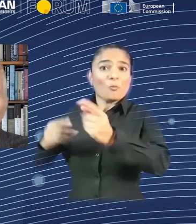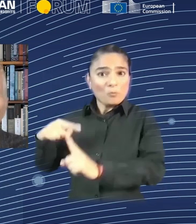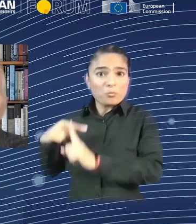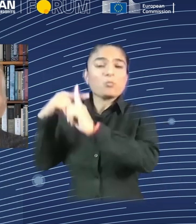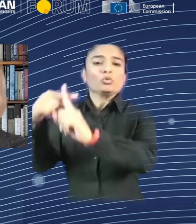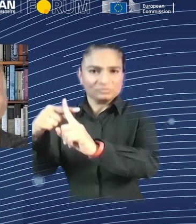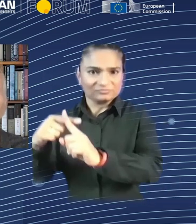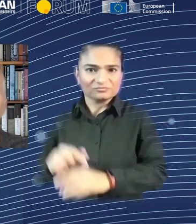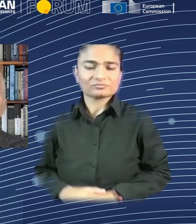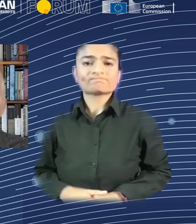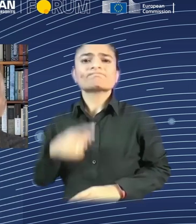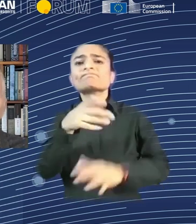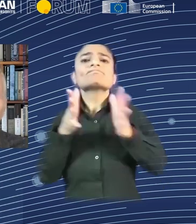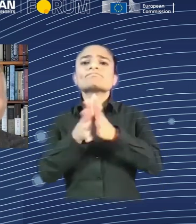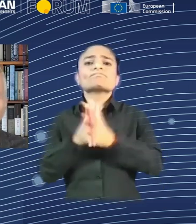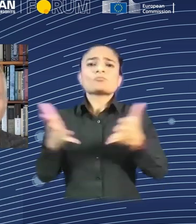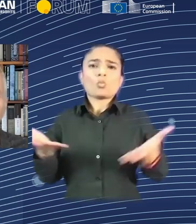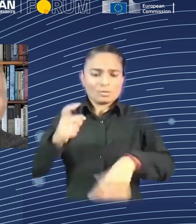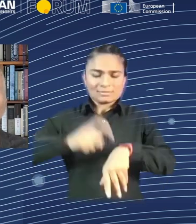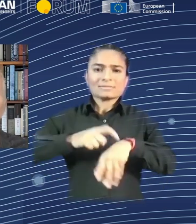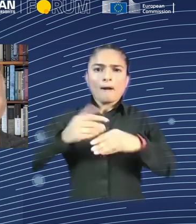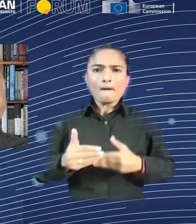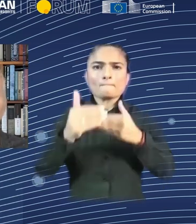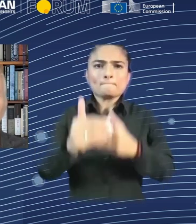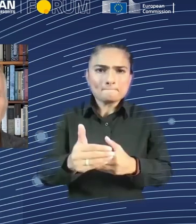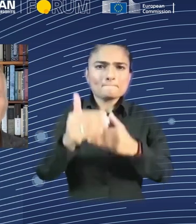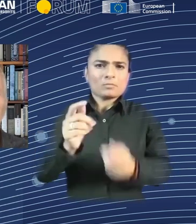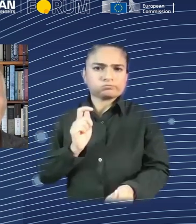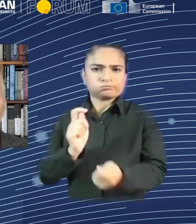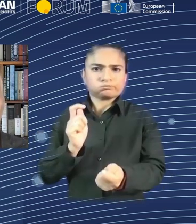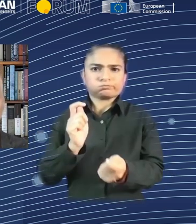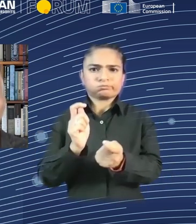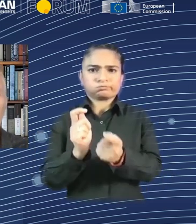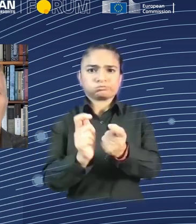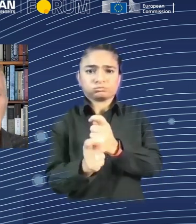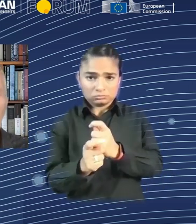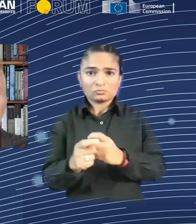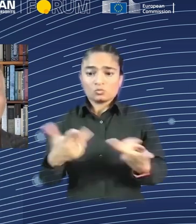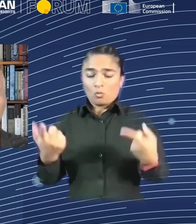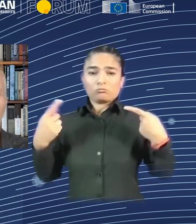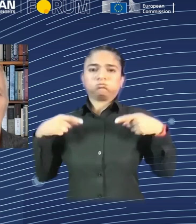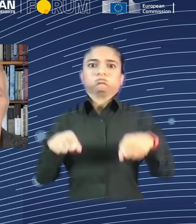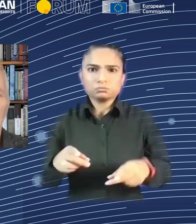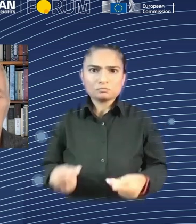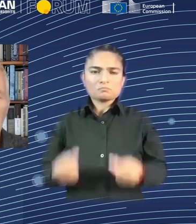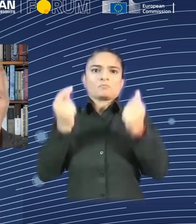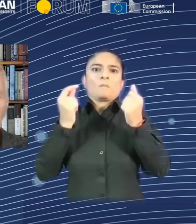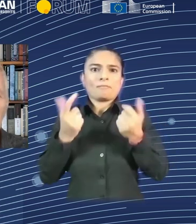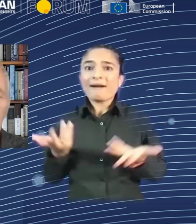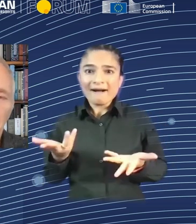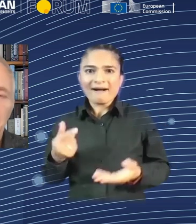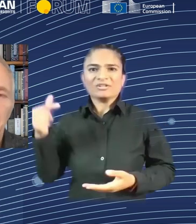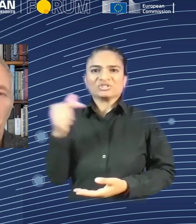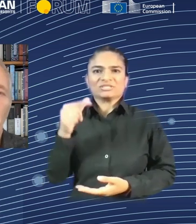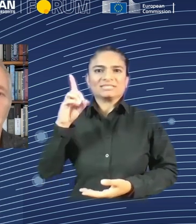went vertical, relatively speaking. And so the thing that was interesting was this